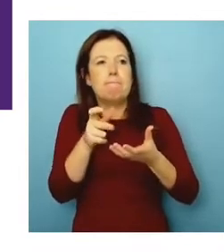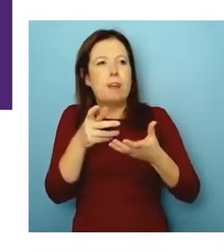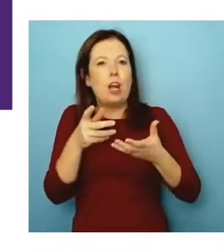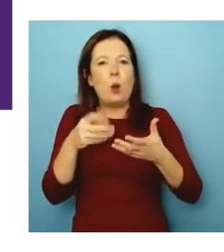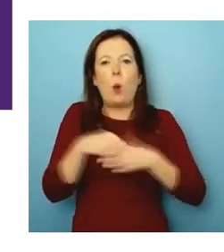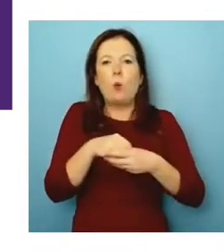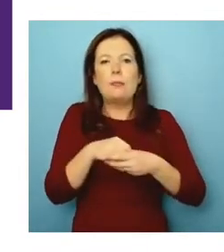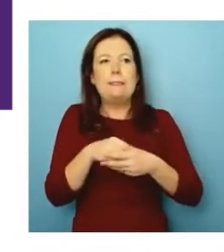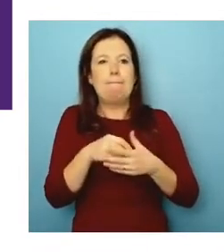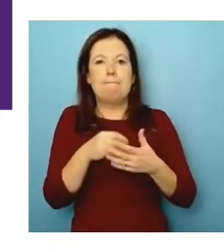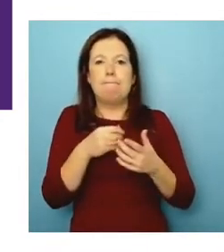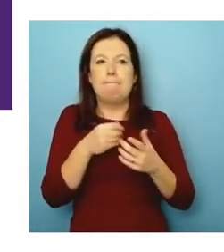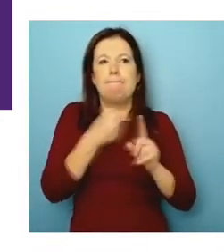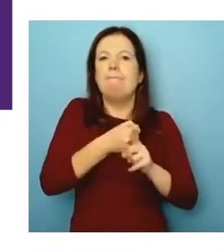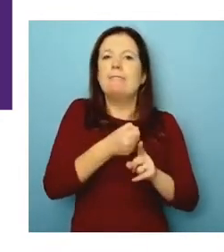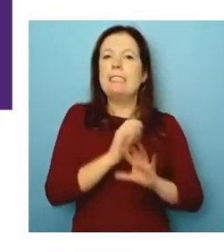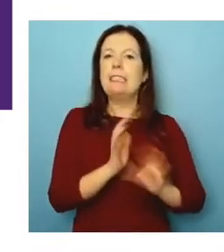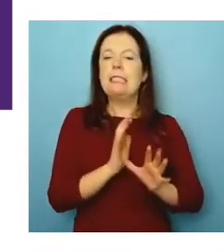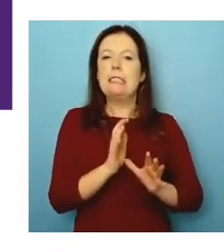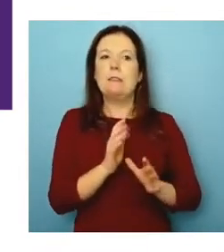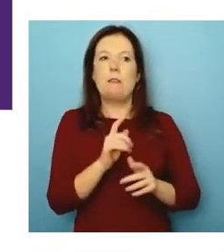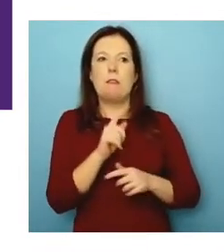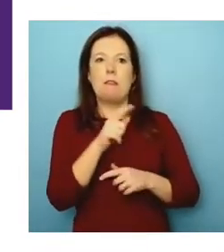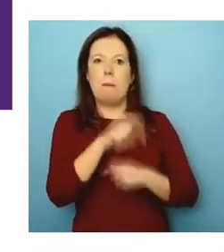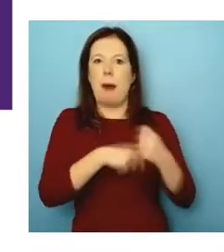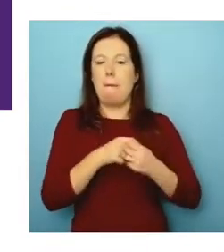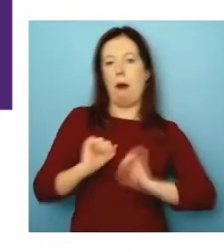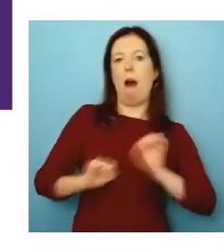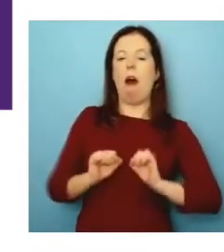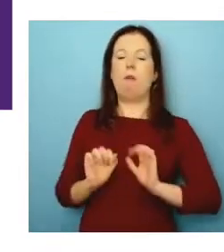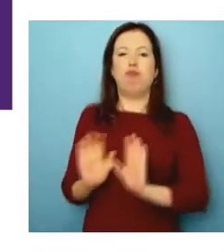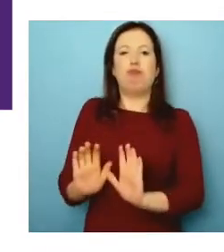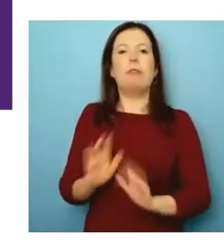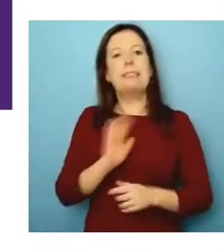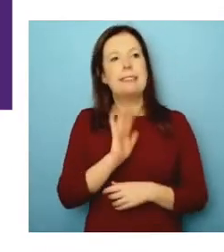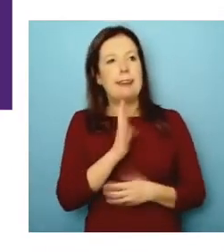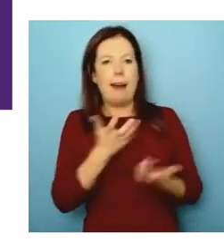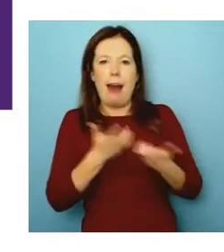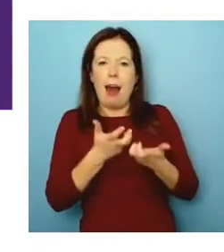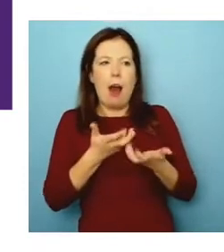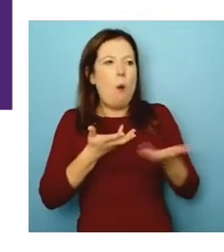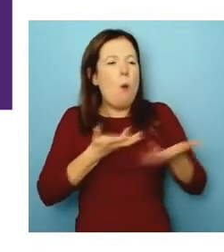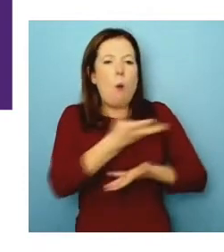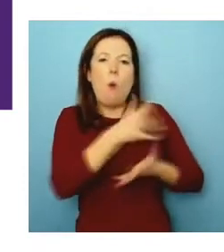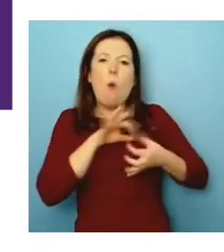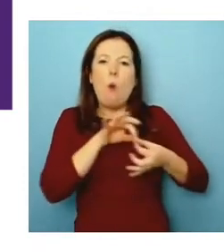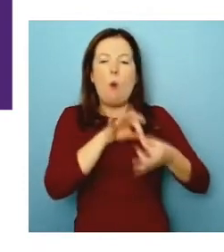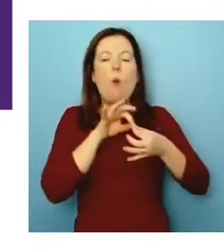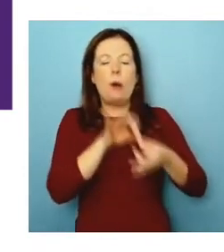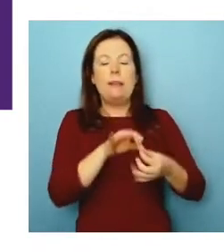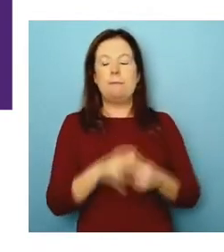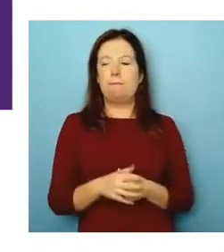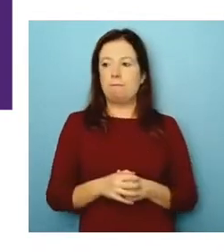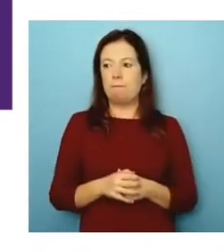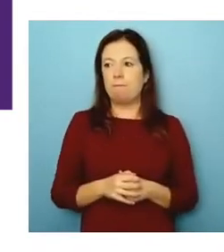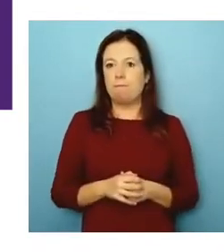terminology or painting people into a corner? Yeah. I've very actively had to, um, to, to use their language. And